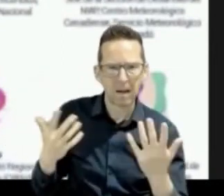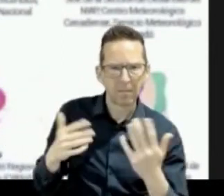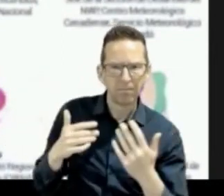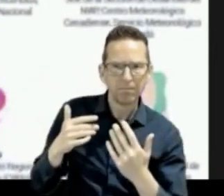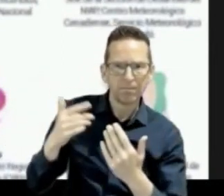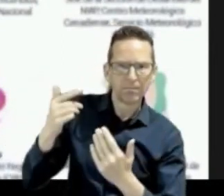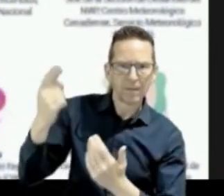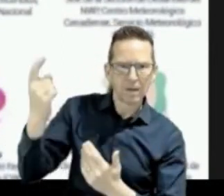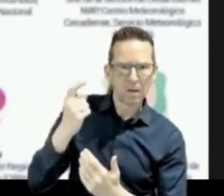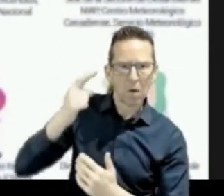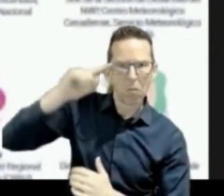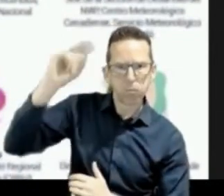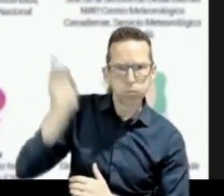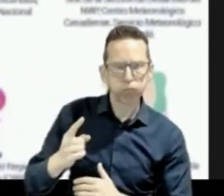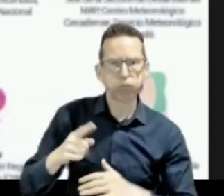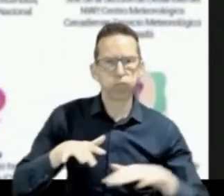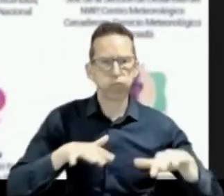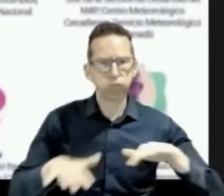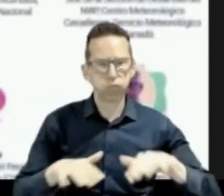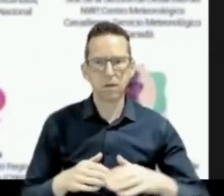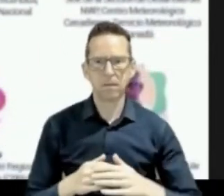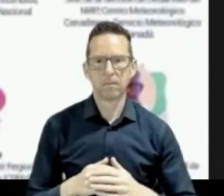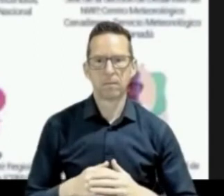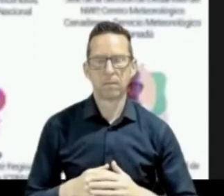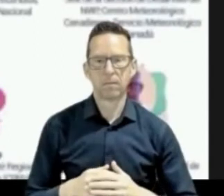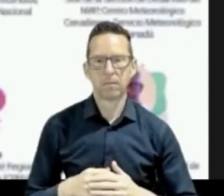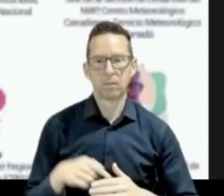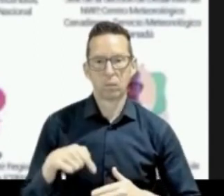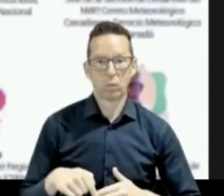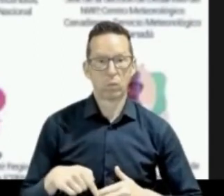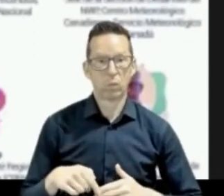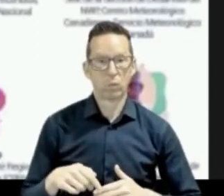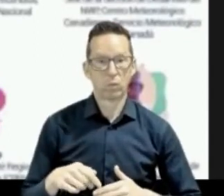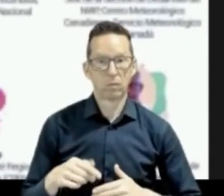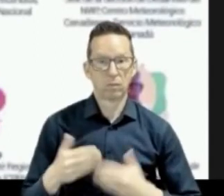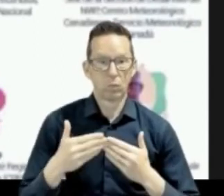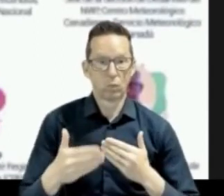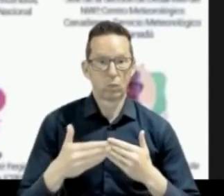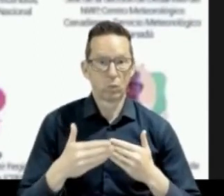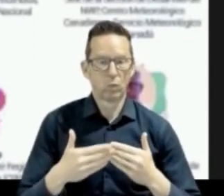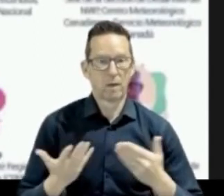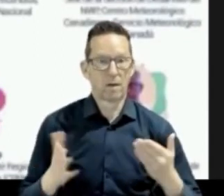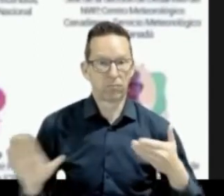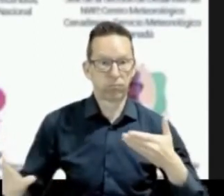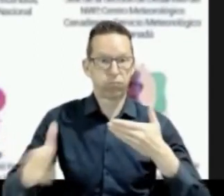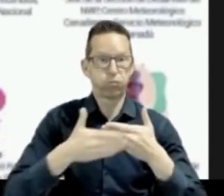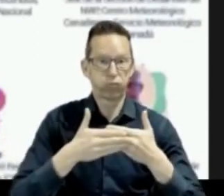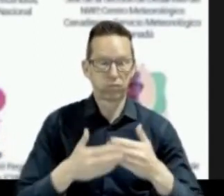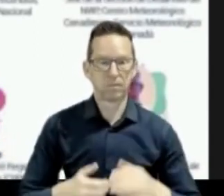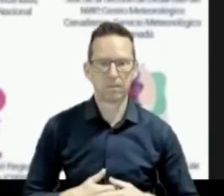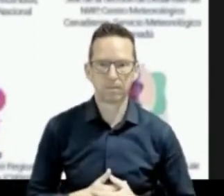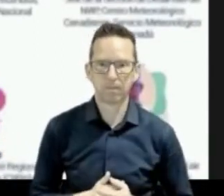I would like to invite Dr. Roger Puwarty from NOAA to say some words